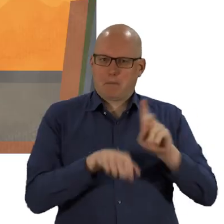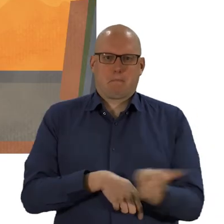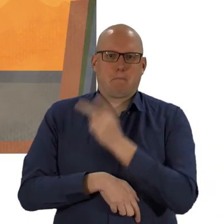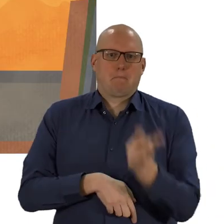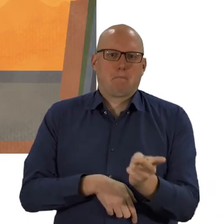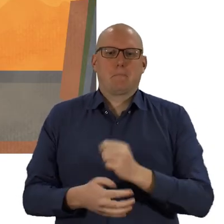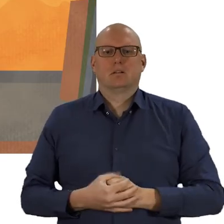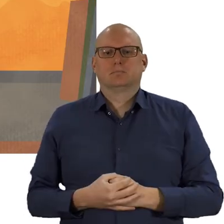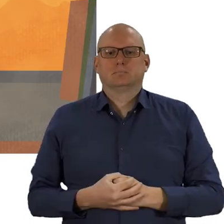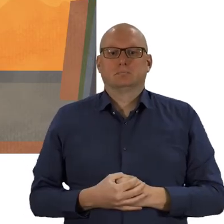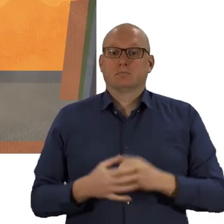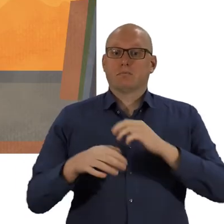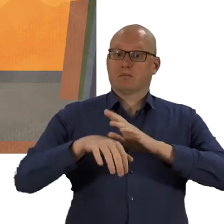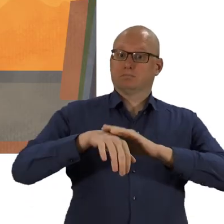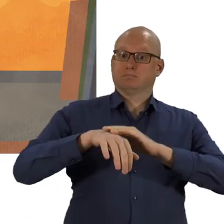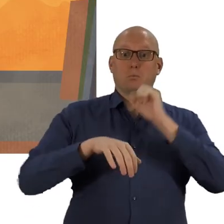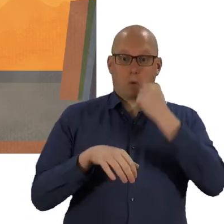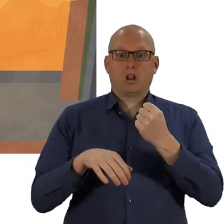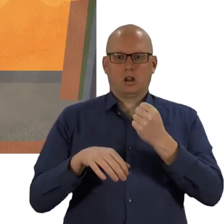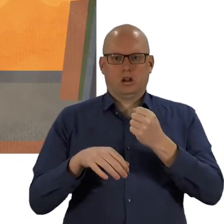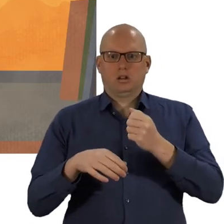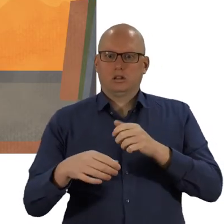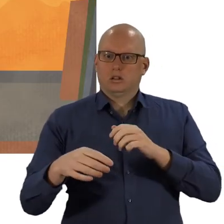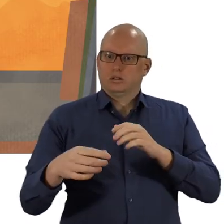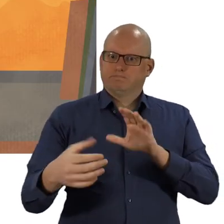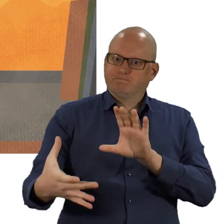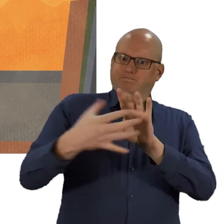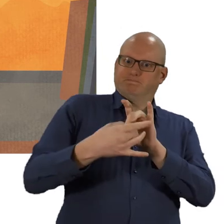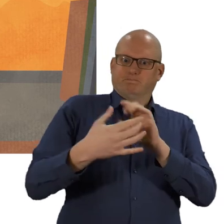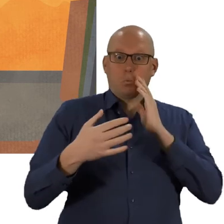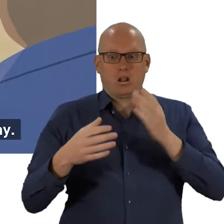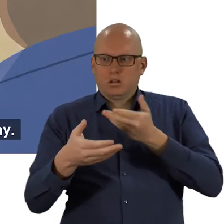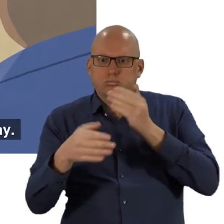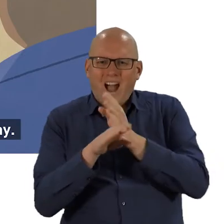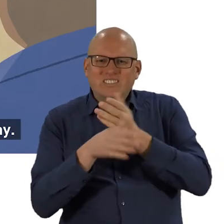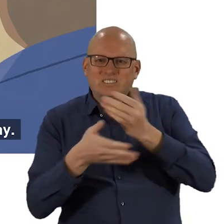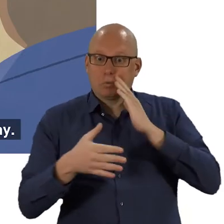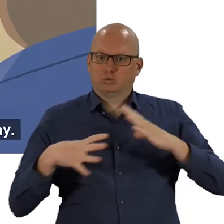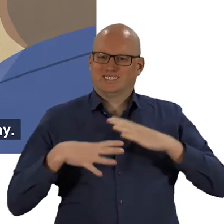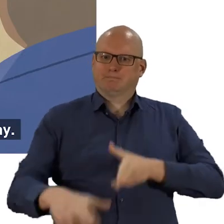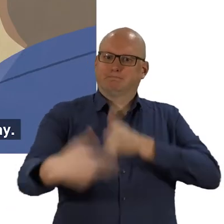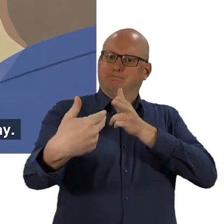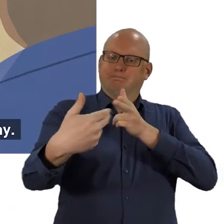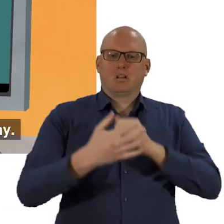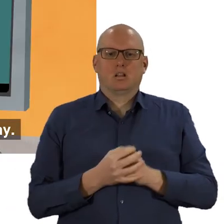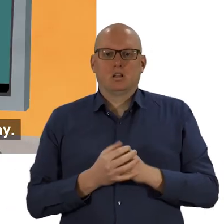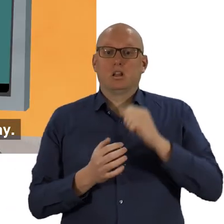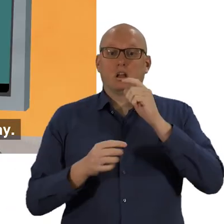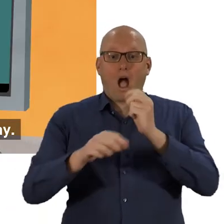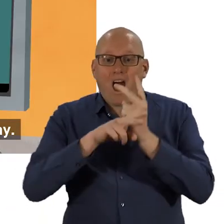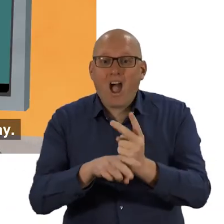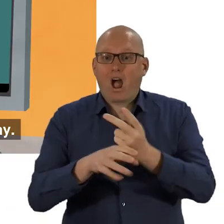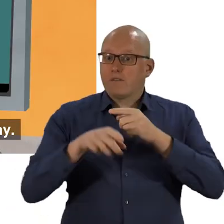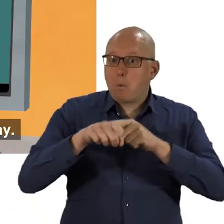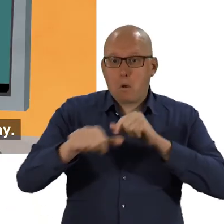The clinician will join you for a private consultation when they are ready to see you. Your care and any follow-up will be arranged in the